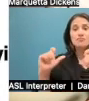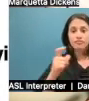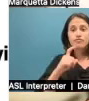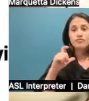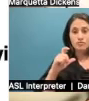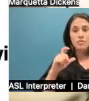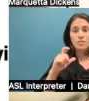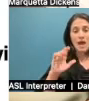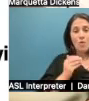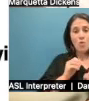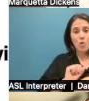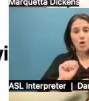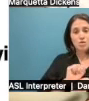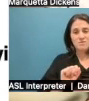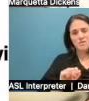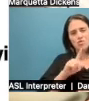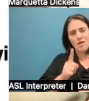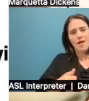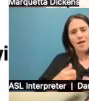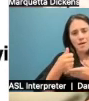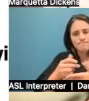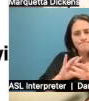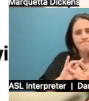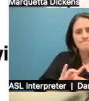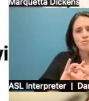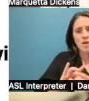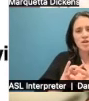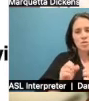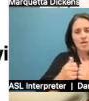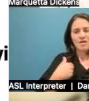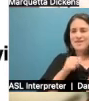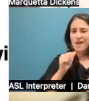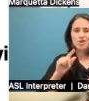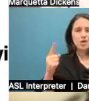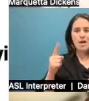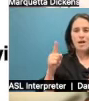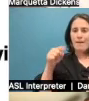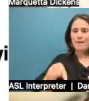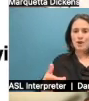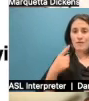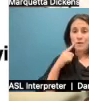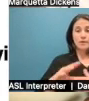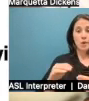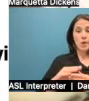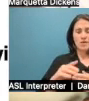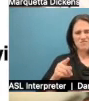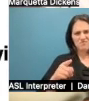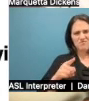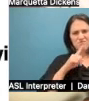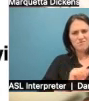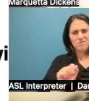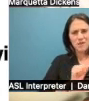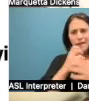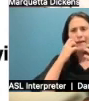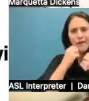building that rapport and that relationship, right? You didn't not just come in here for a story, you actually care. And that's what it felt like. And that's what